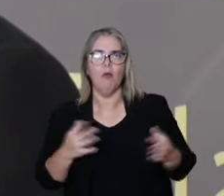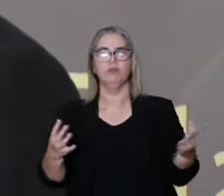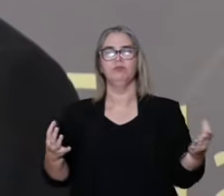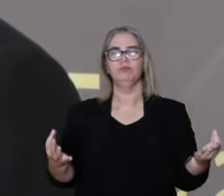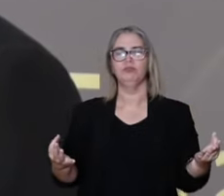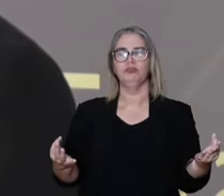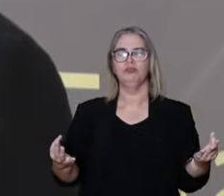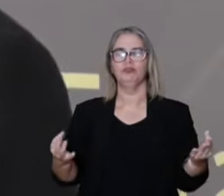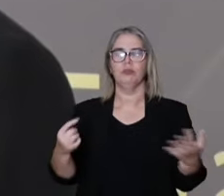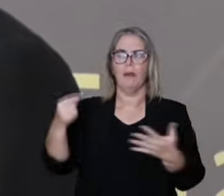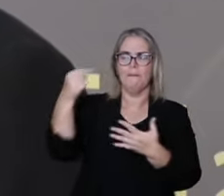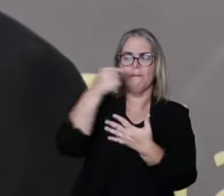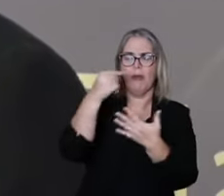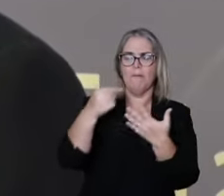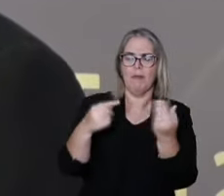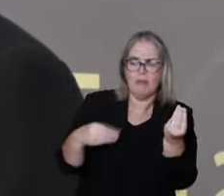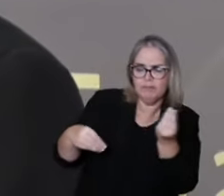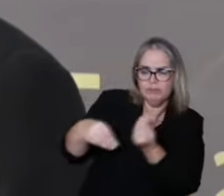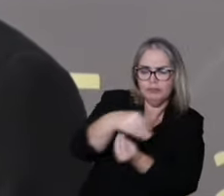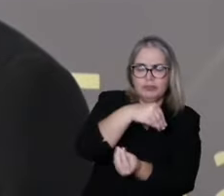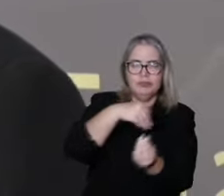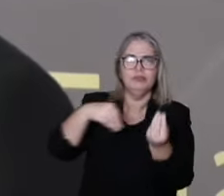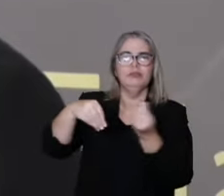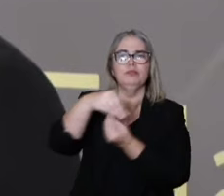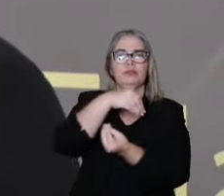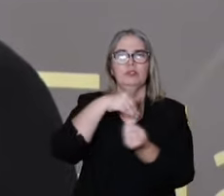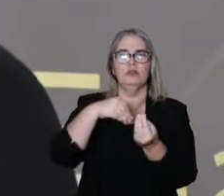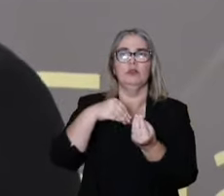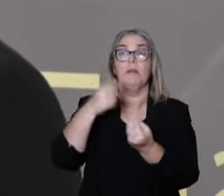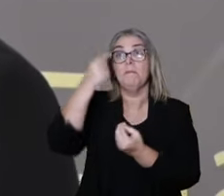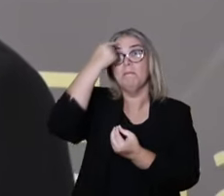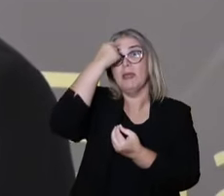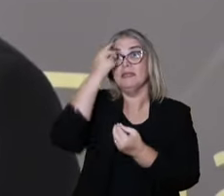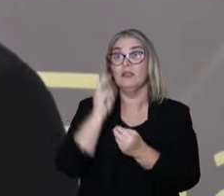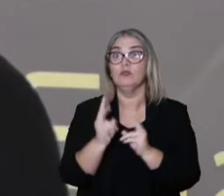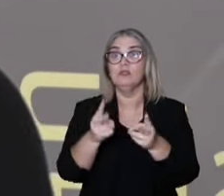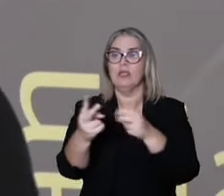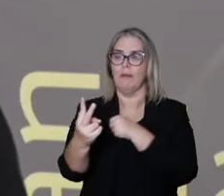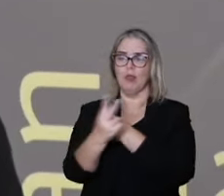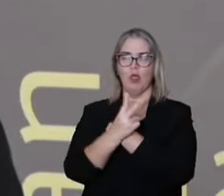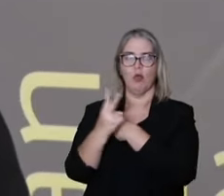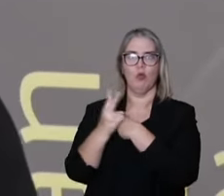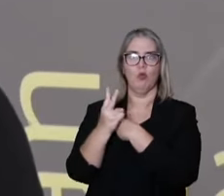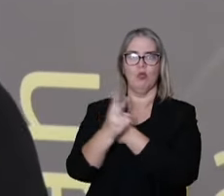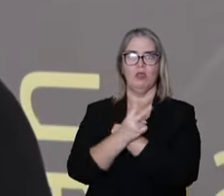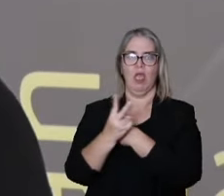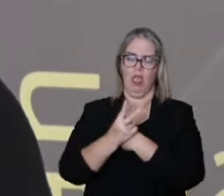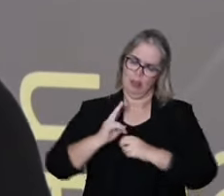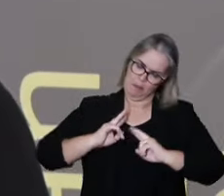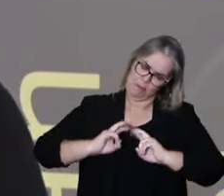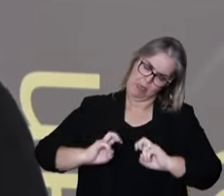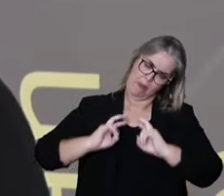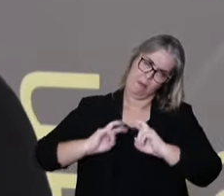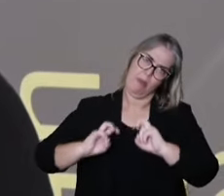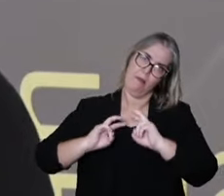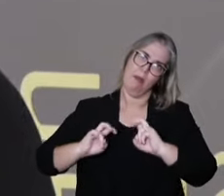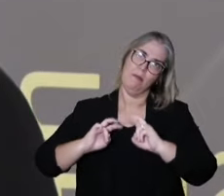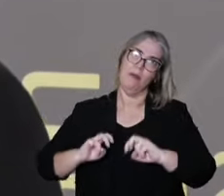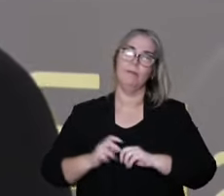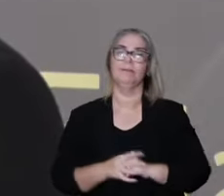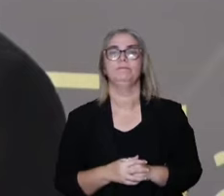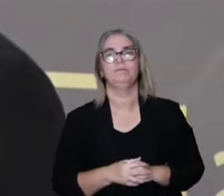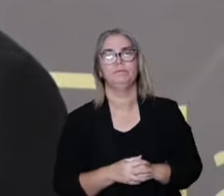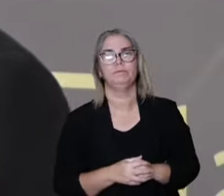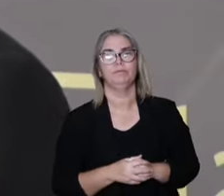classic medicine has a strong effort to produce autonomy, self-care, self-knowledge,